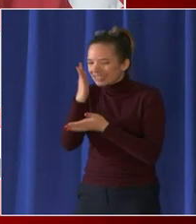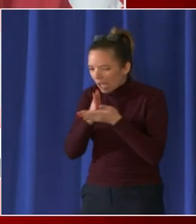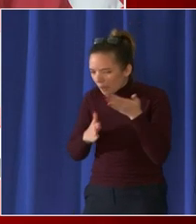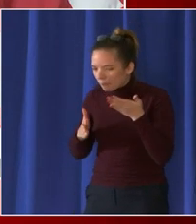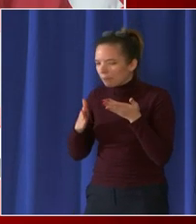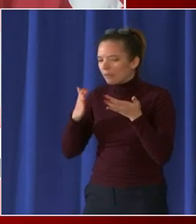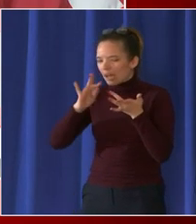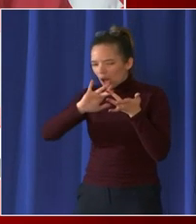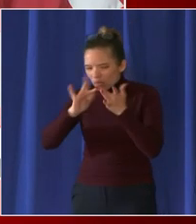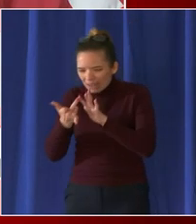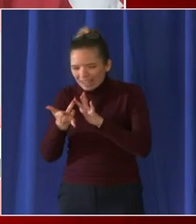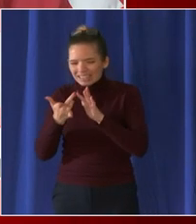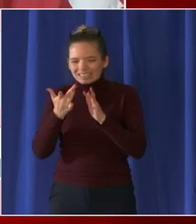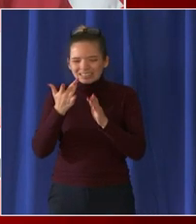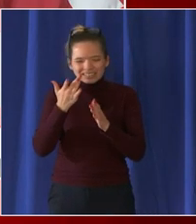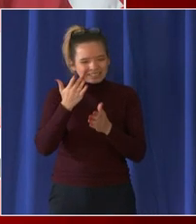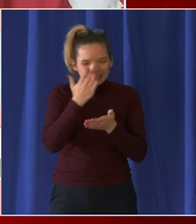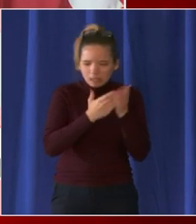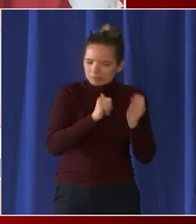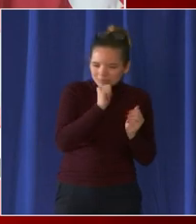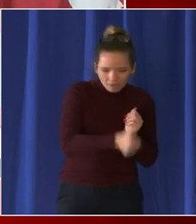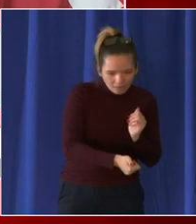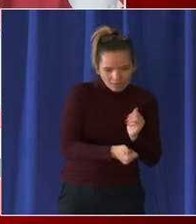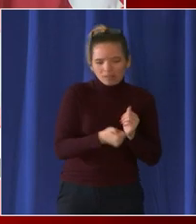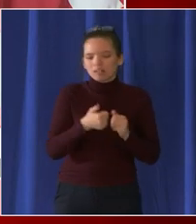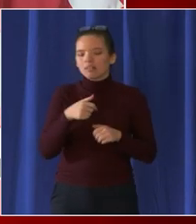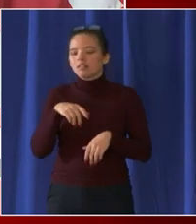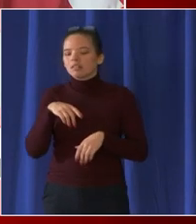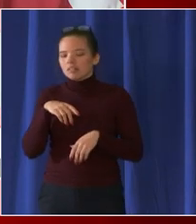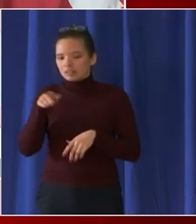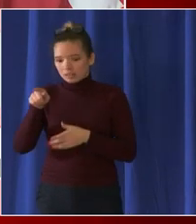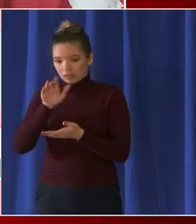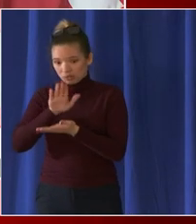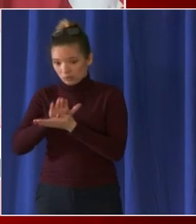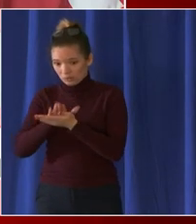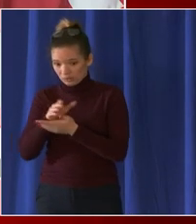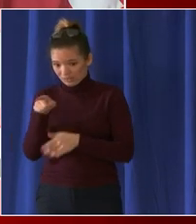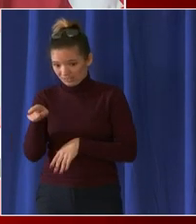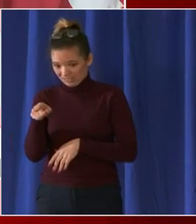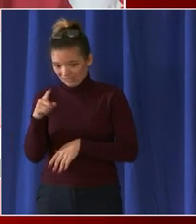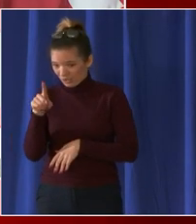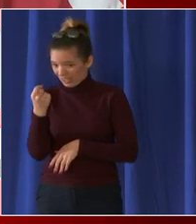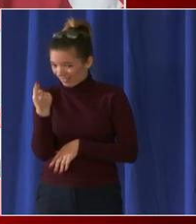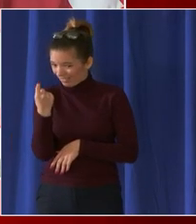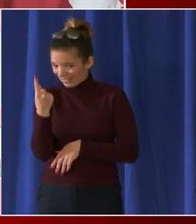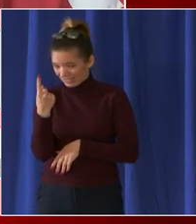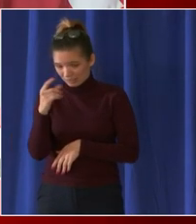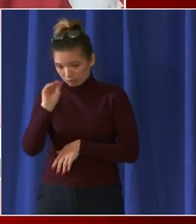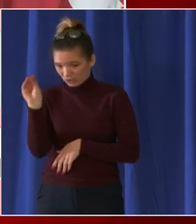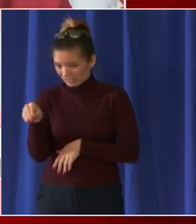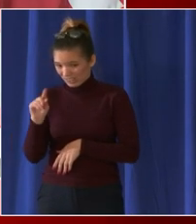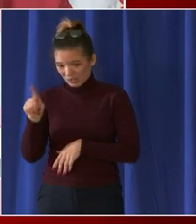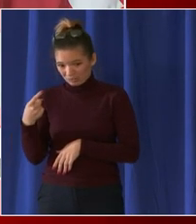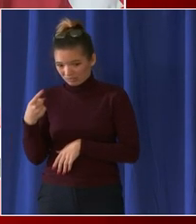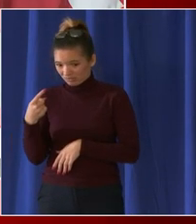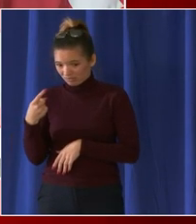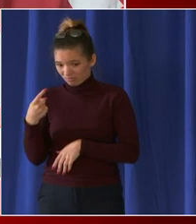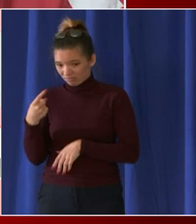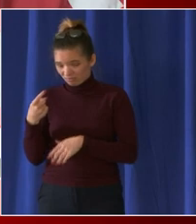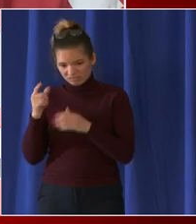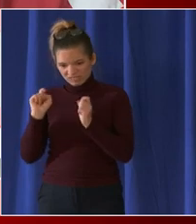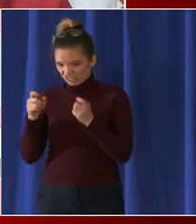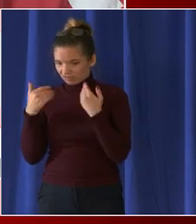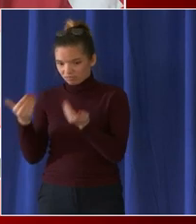this one school that had 11 positivity rate went positive went virtual but schools that had higher rates did not